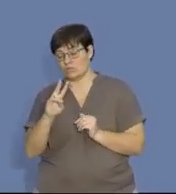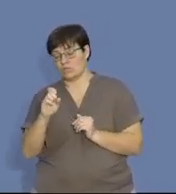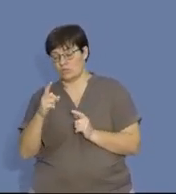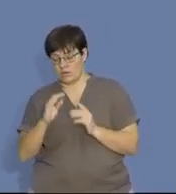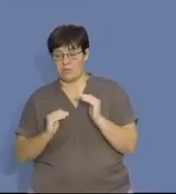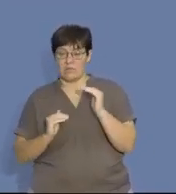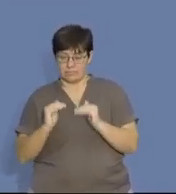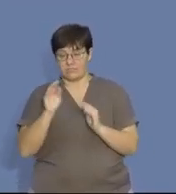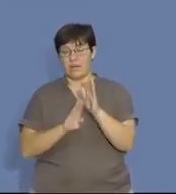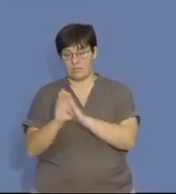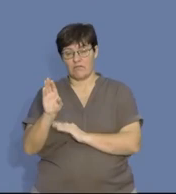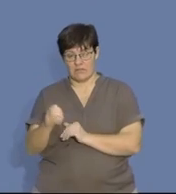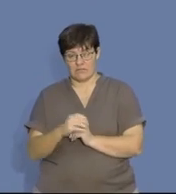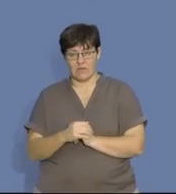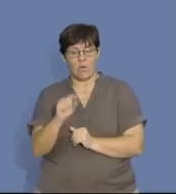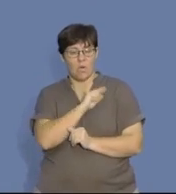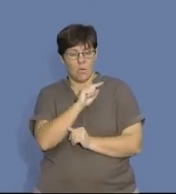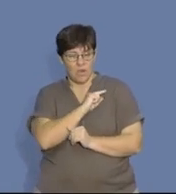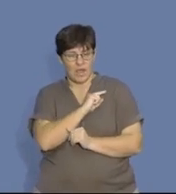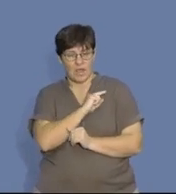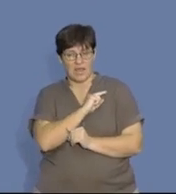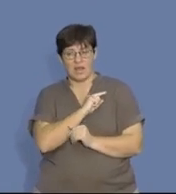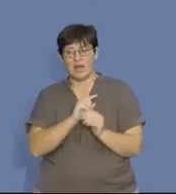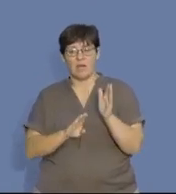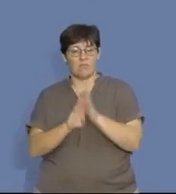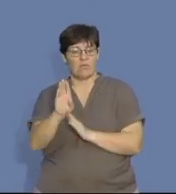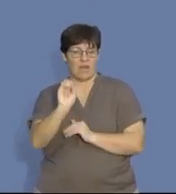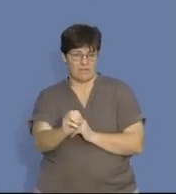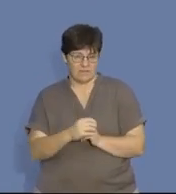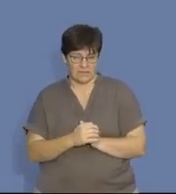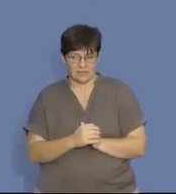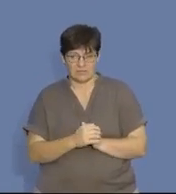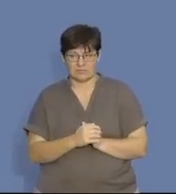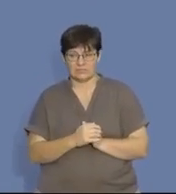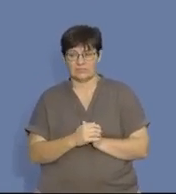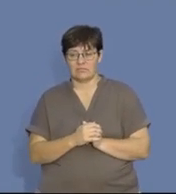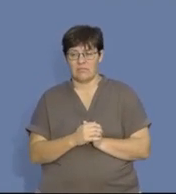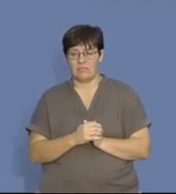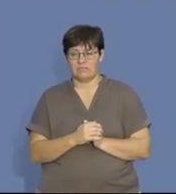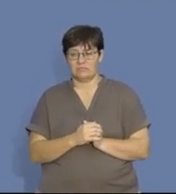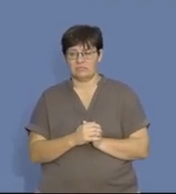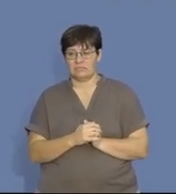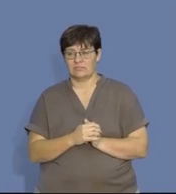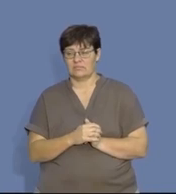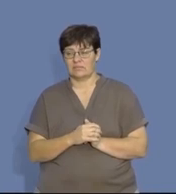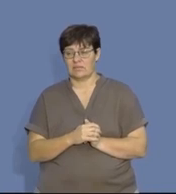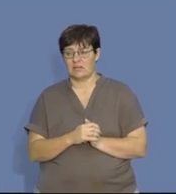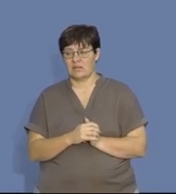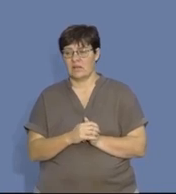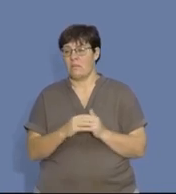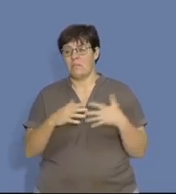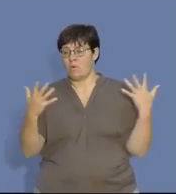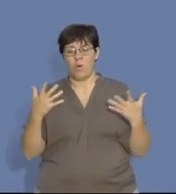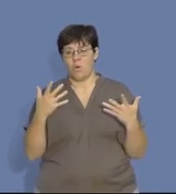2021 provide two possible reasons for the improvement, right? And I don't think we're going to